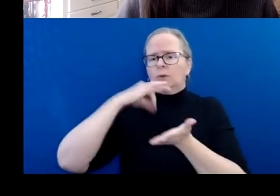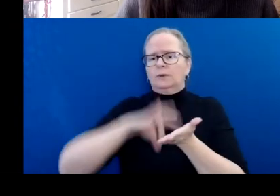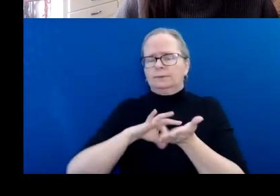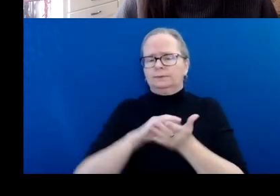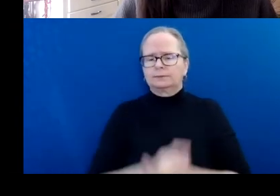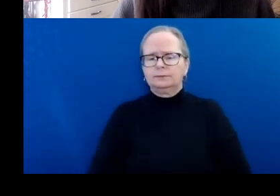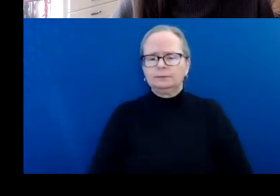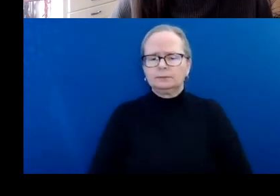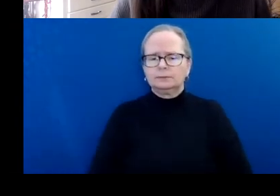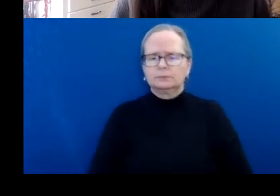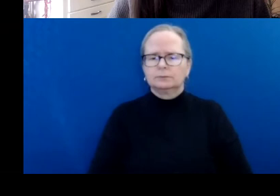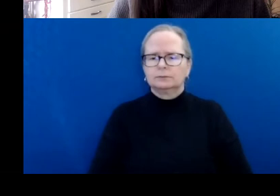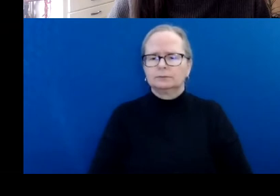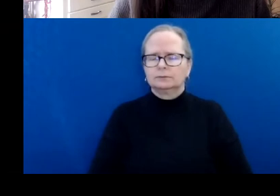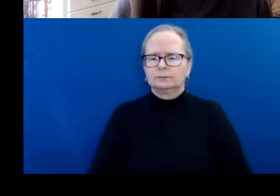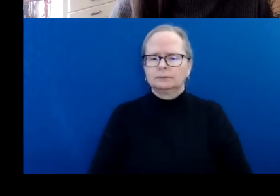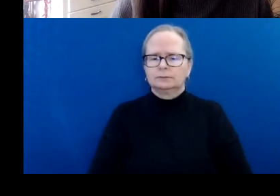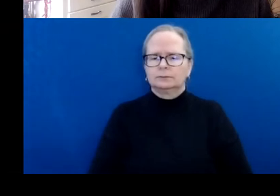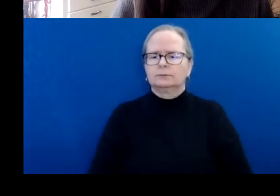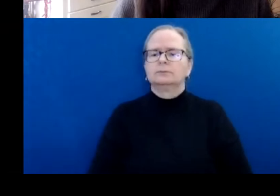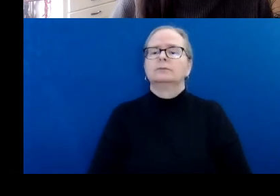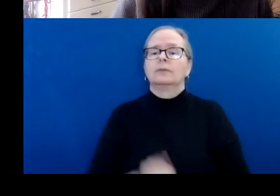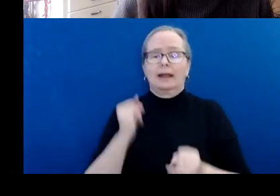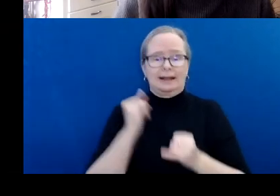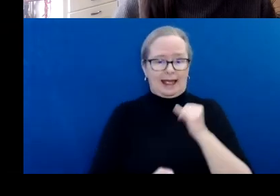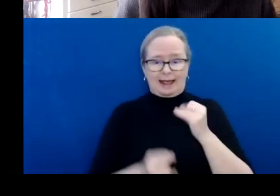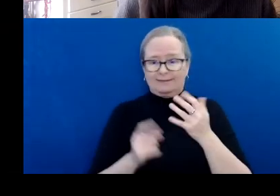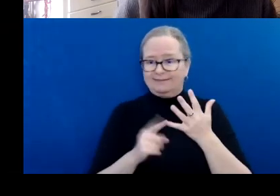And lastly, you will upload any relevant support material.